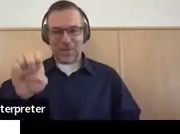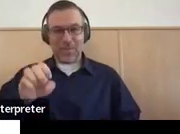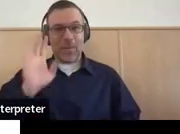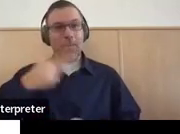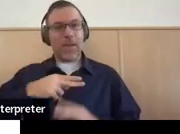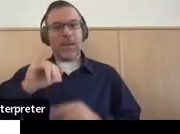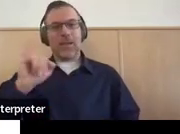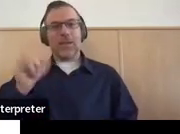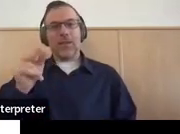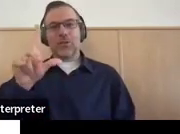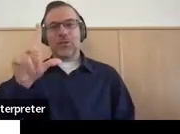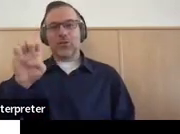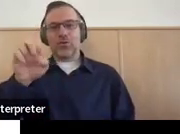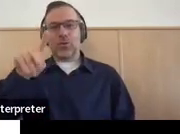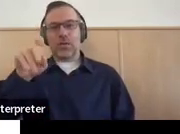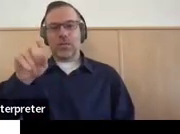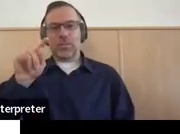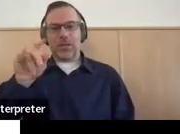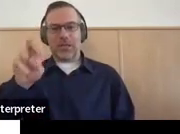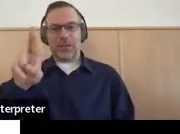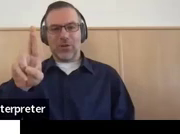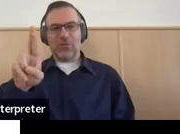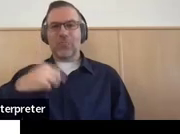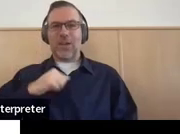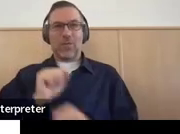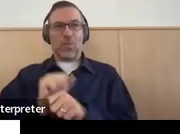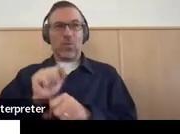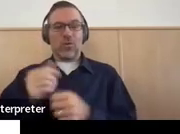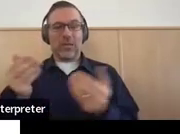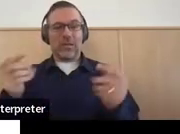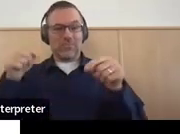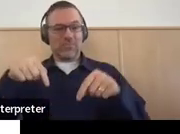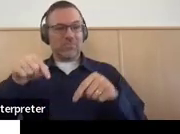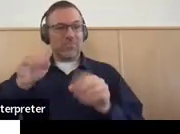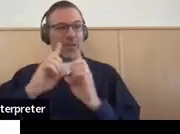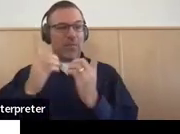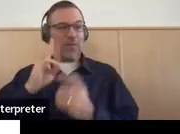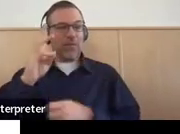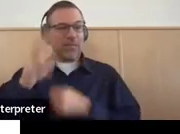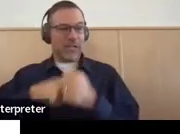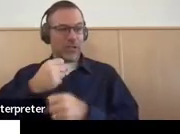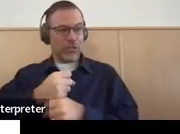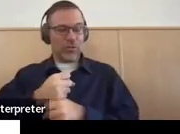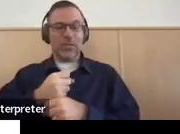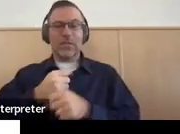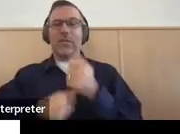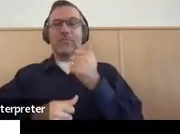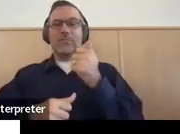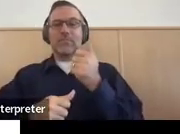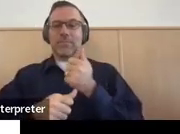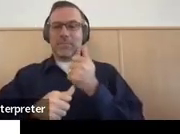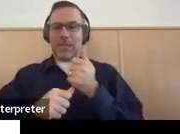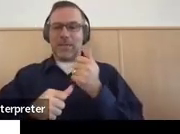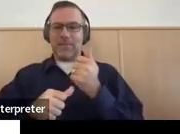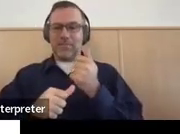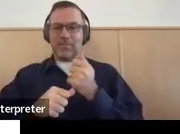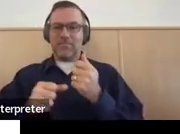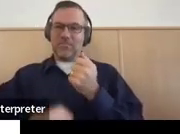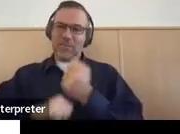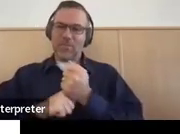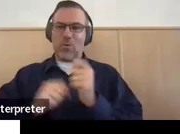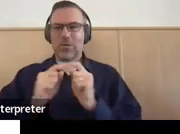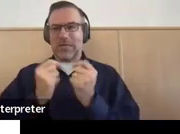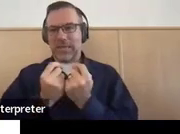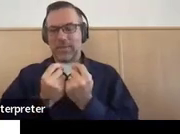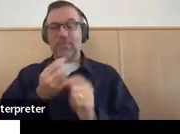I'm going in my sixth year. I am the admin support for the monitoring team. And prior to joining the